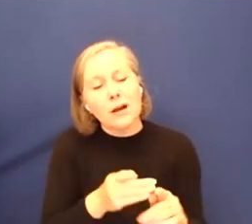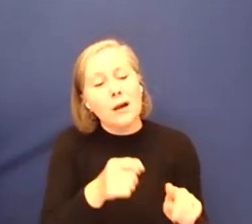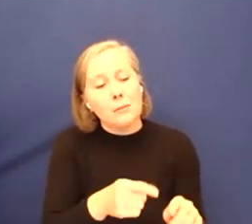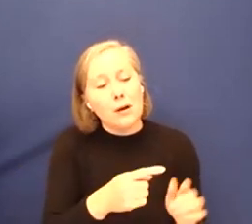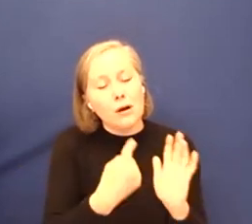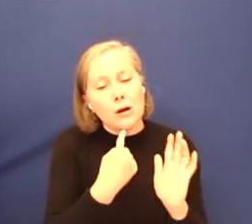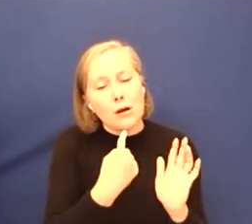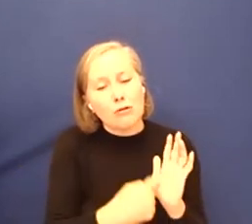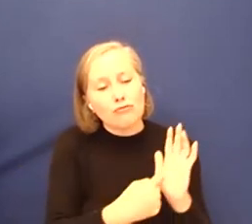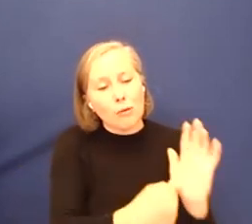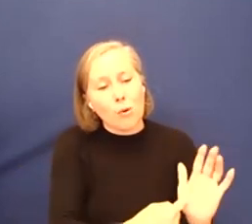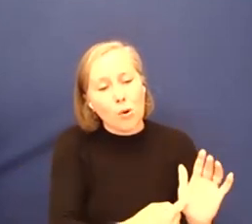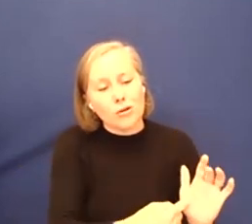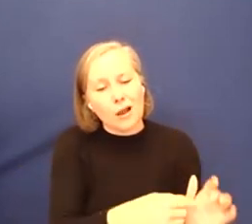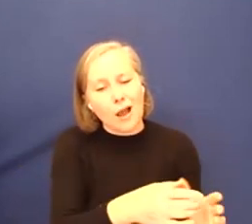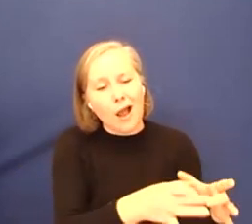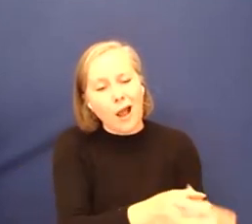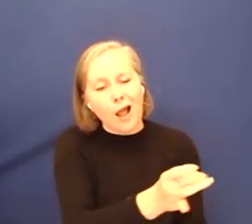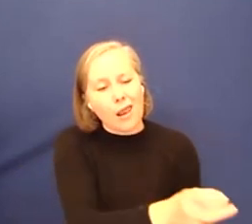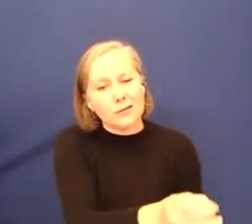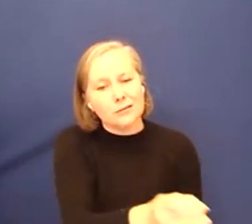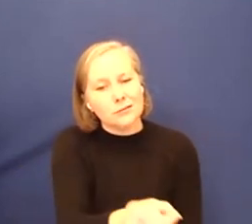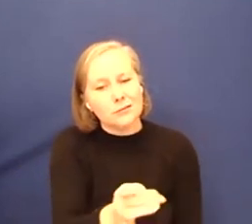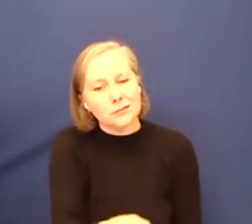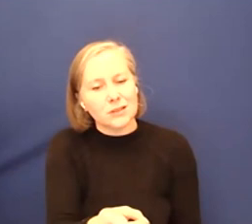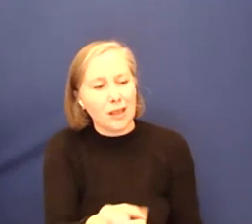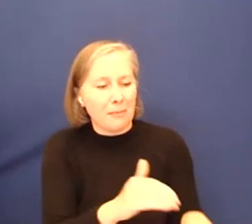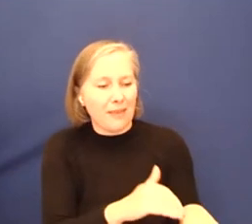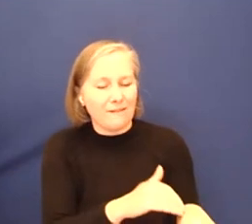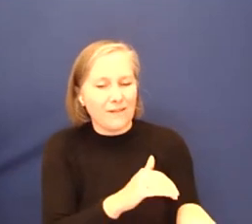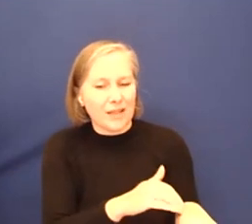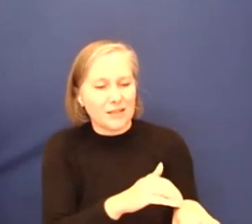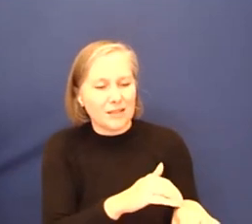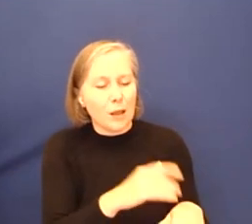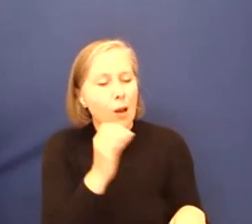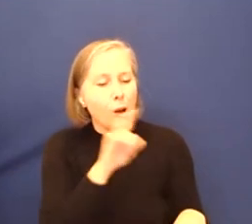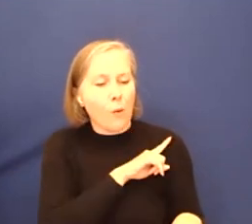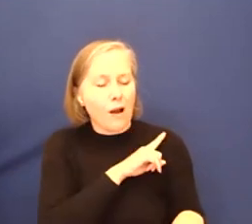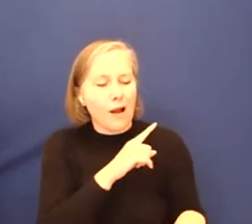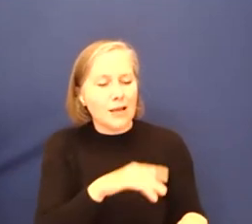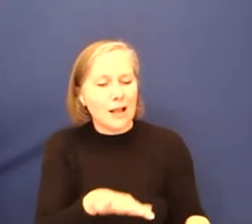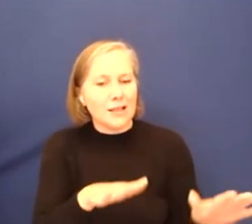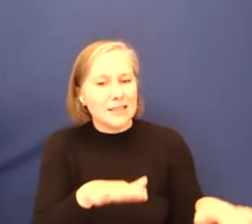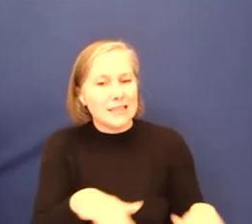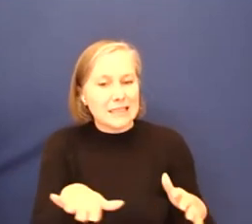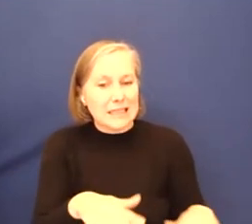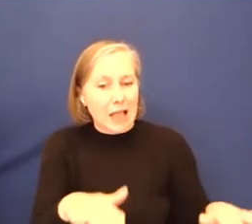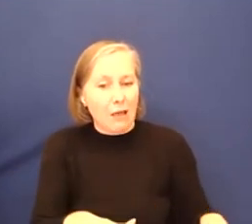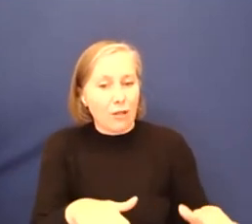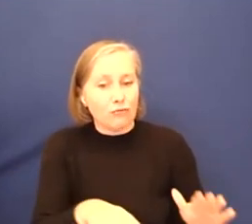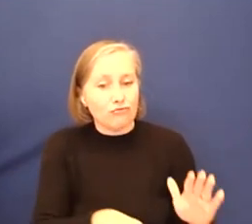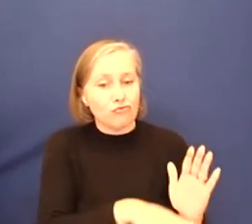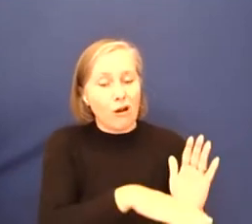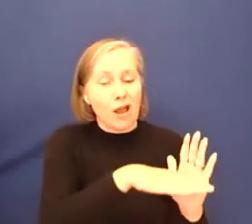on Pacific Island, because you know that there have been affected with the sea level rise and, uh, some of them are already